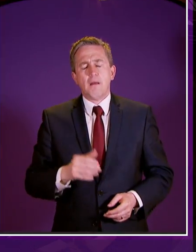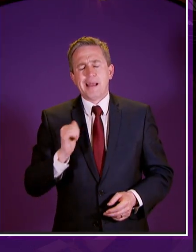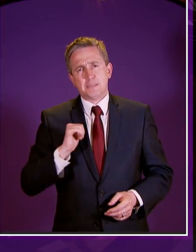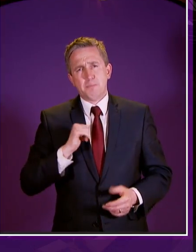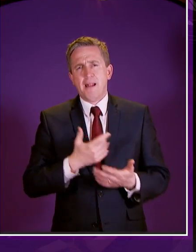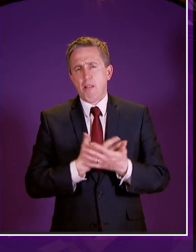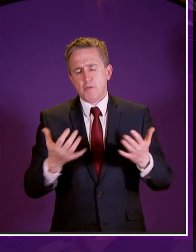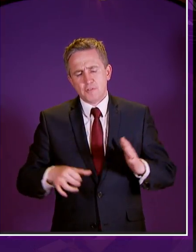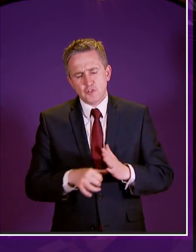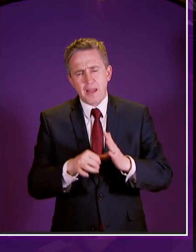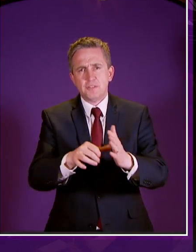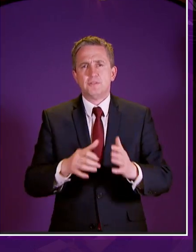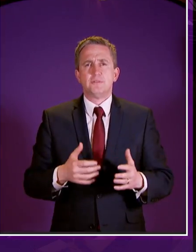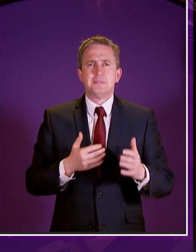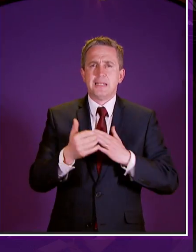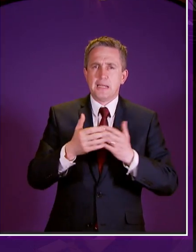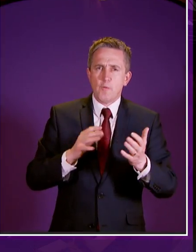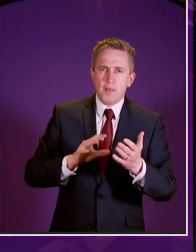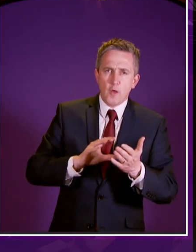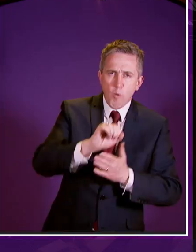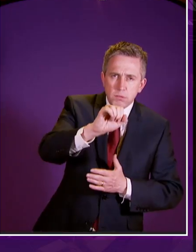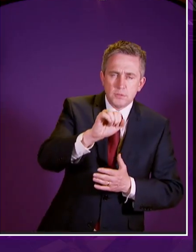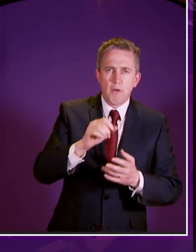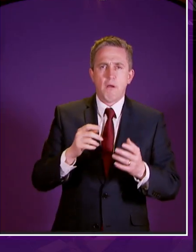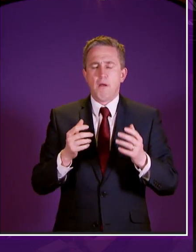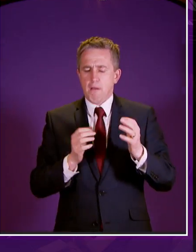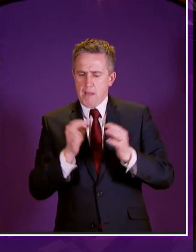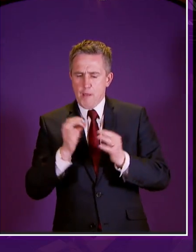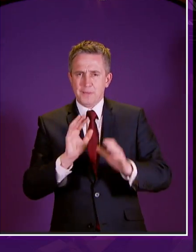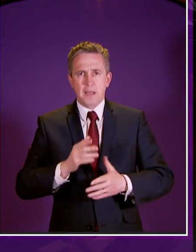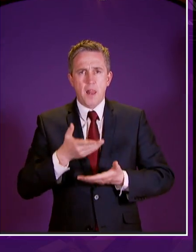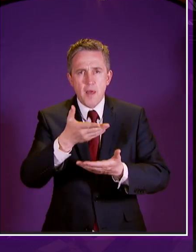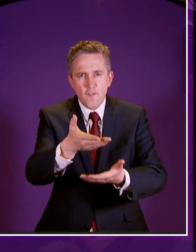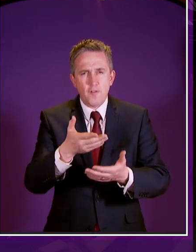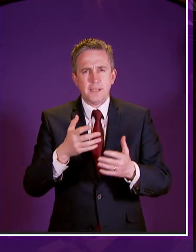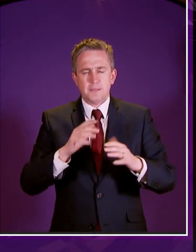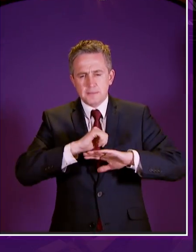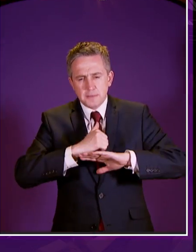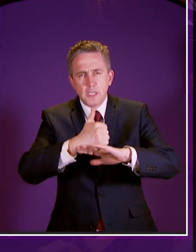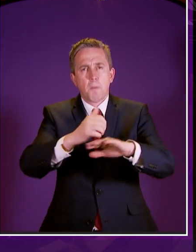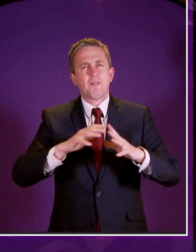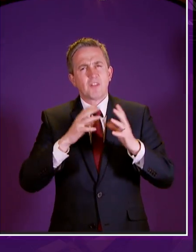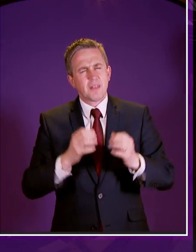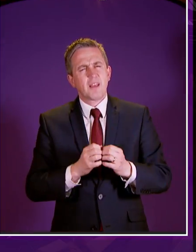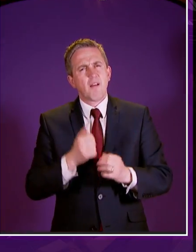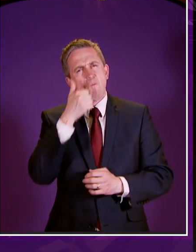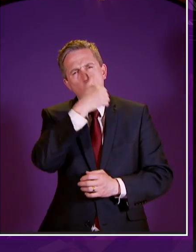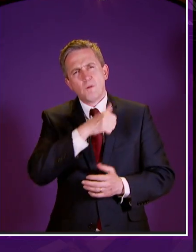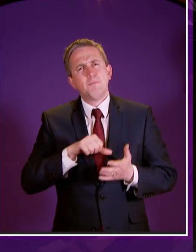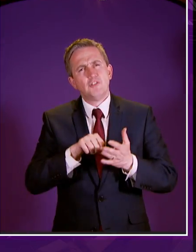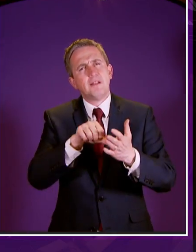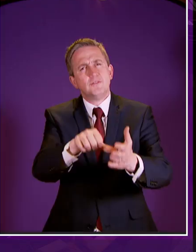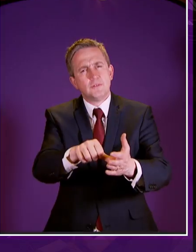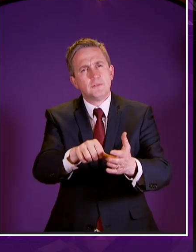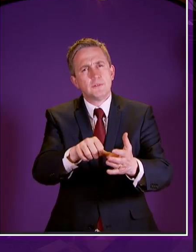challenges around culture around delivery around what is going to happen and i i just